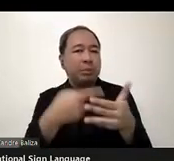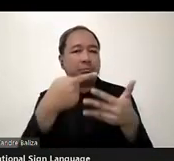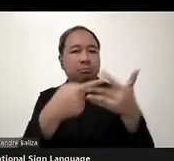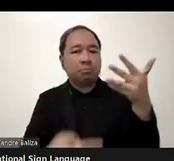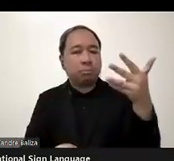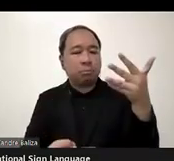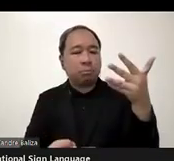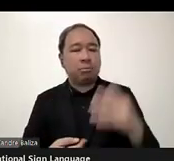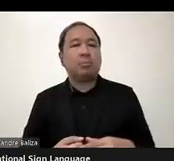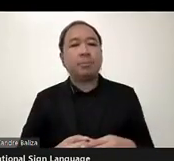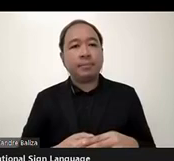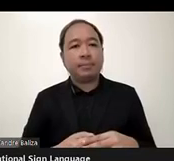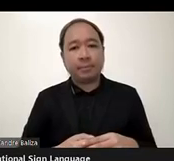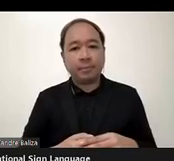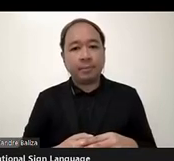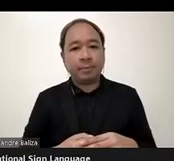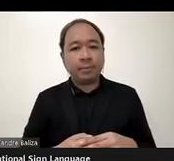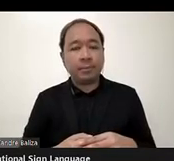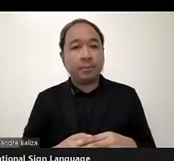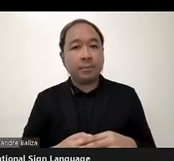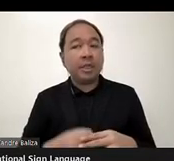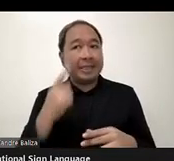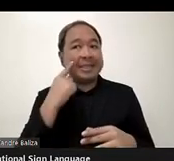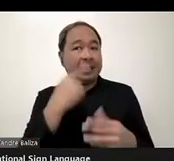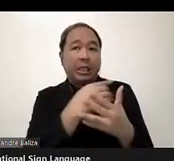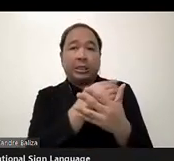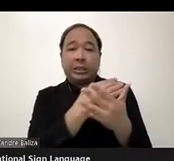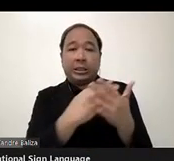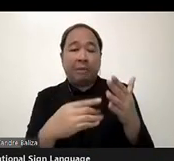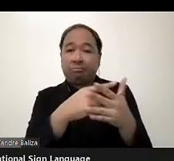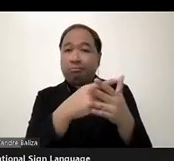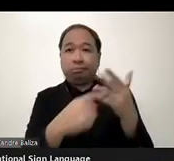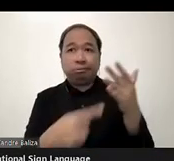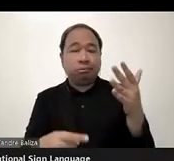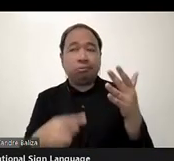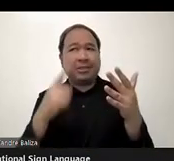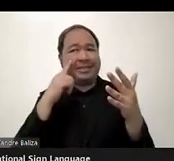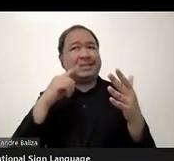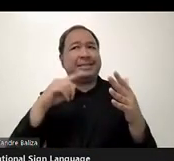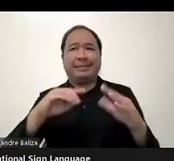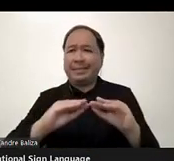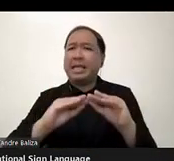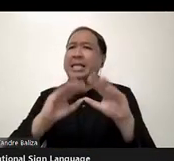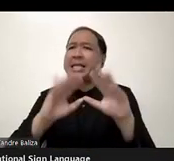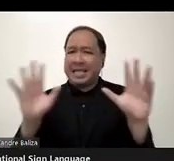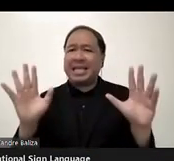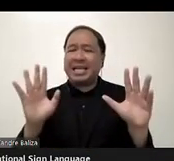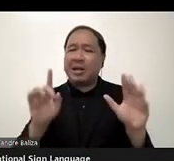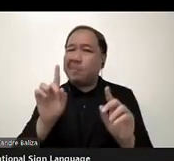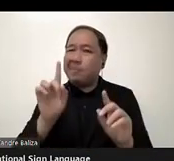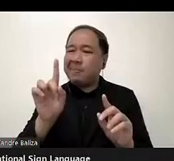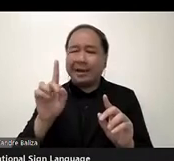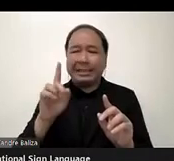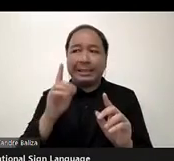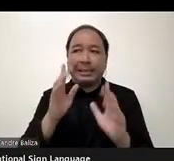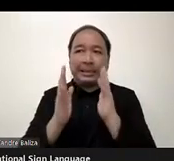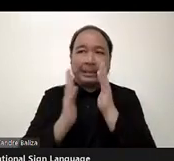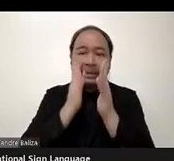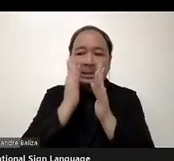Some of them are so obvious it's almost embarrassing, but they have had a big impact on who applies for funding.